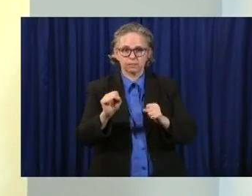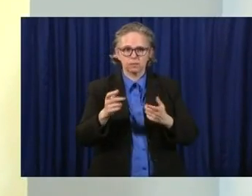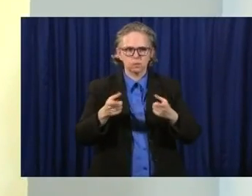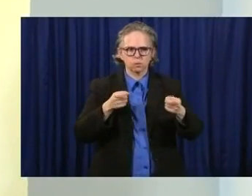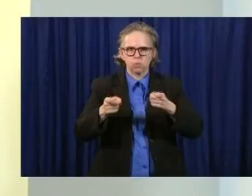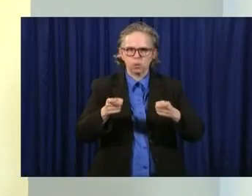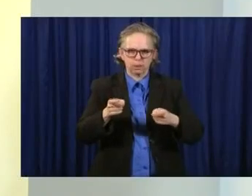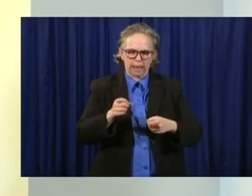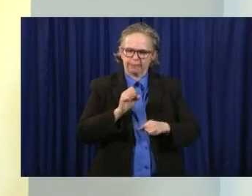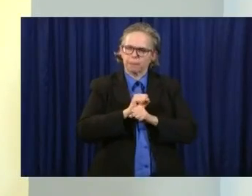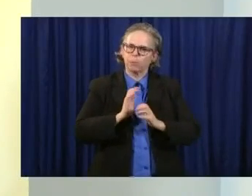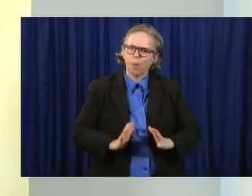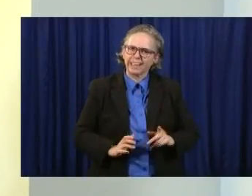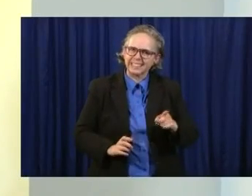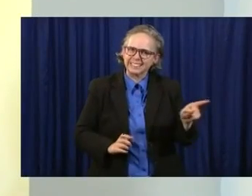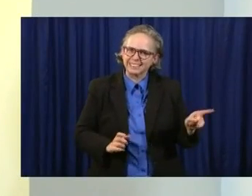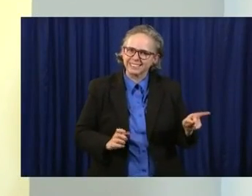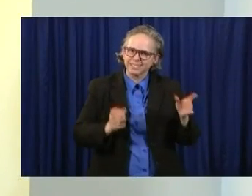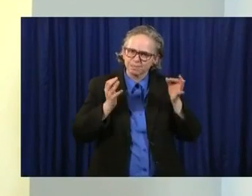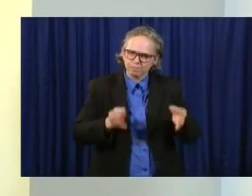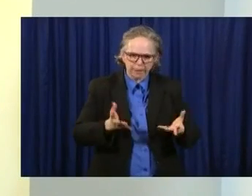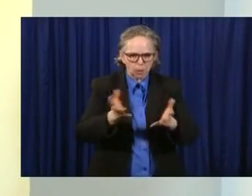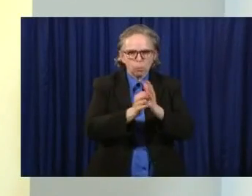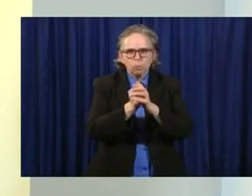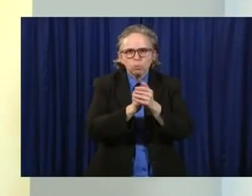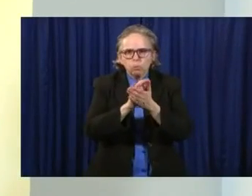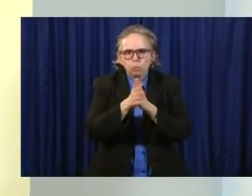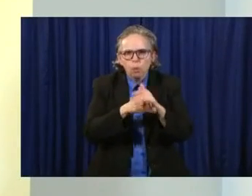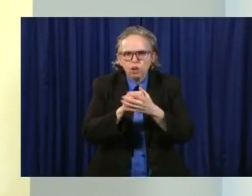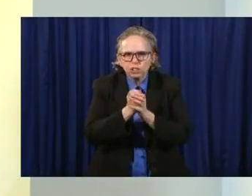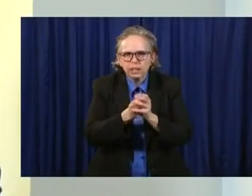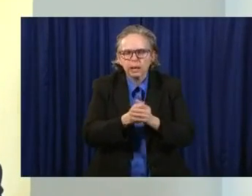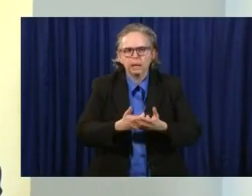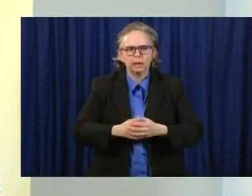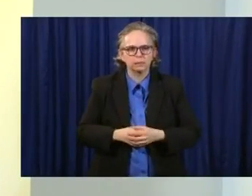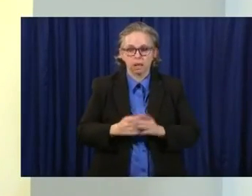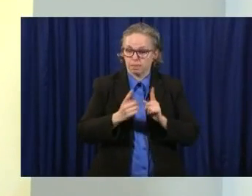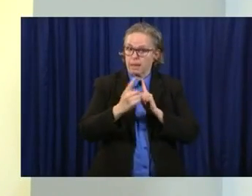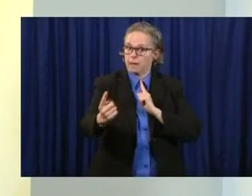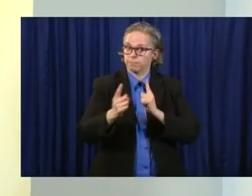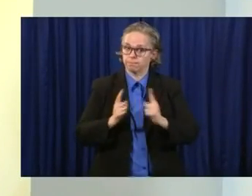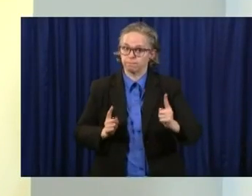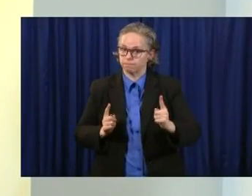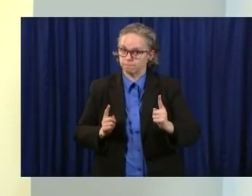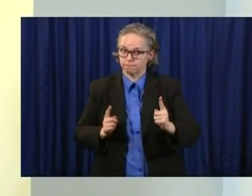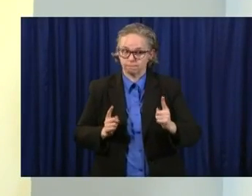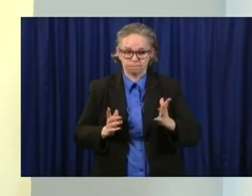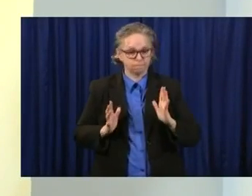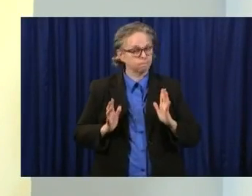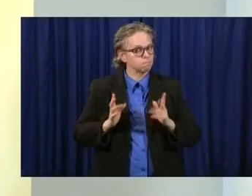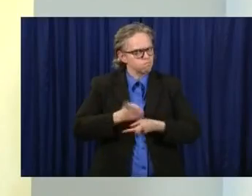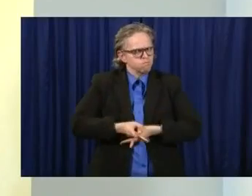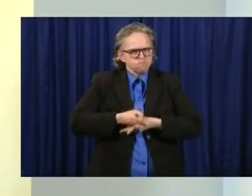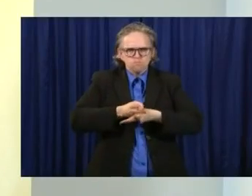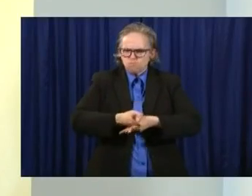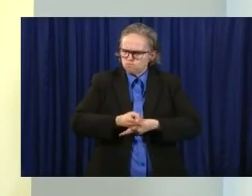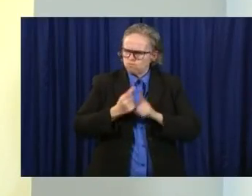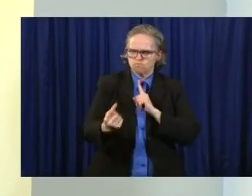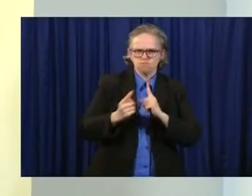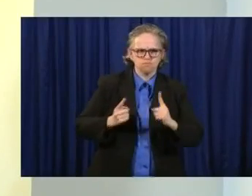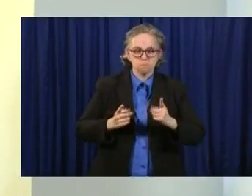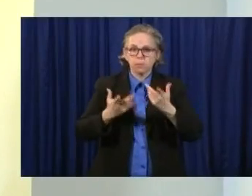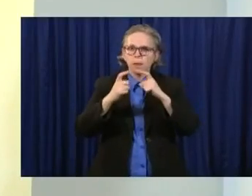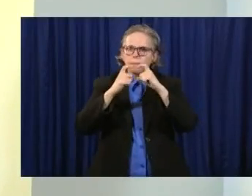Regularly washing your hands and creating the distance, the six-foot distance between you and another person, and wearing a